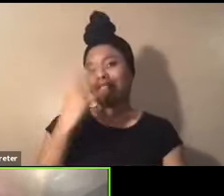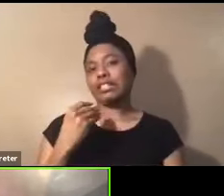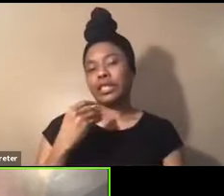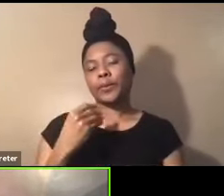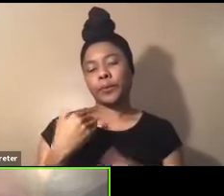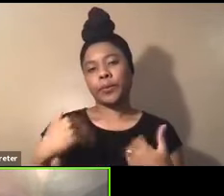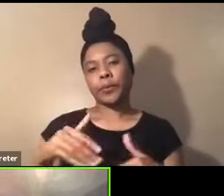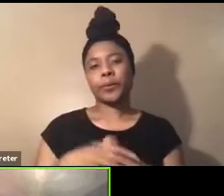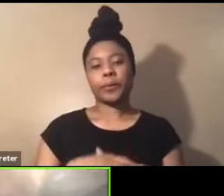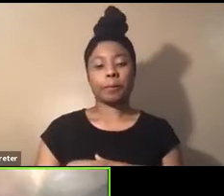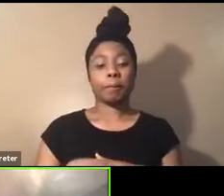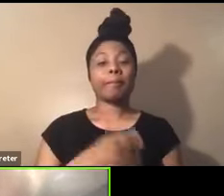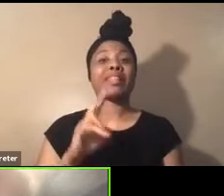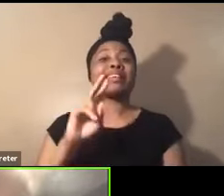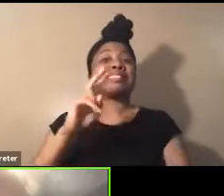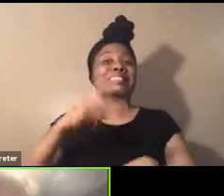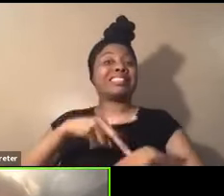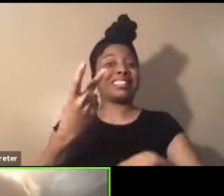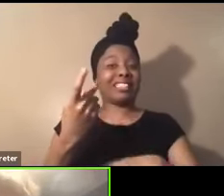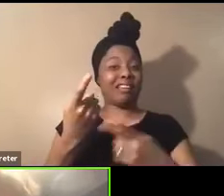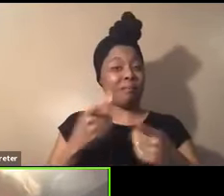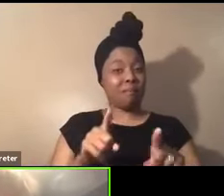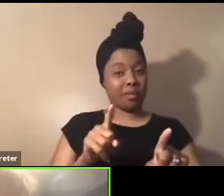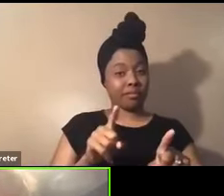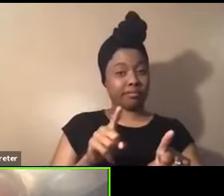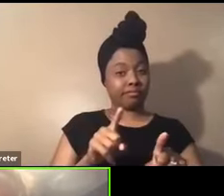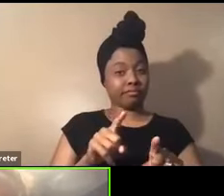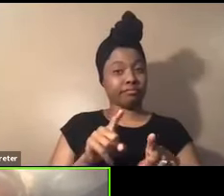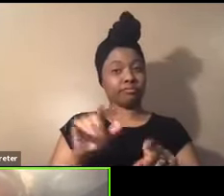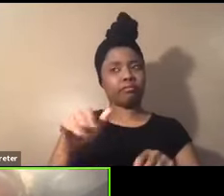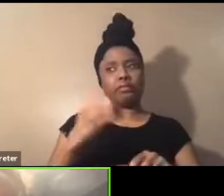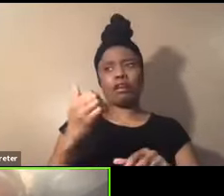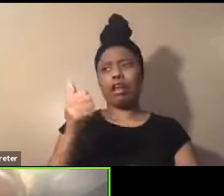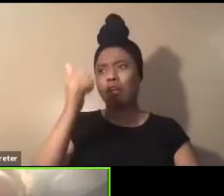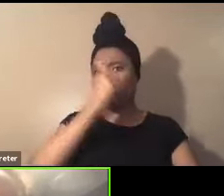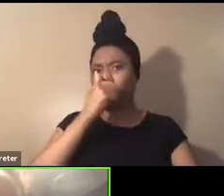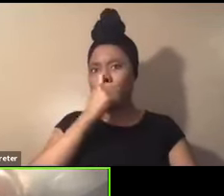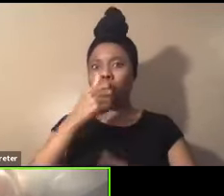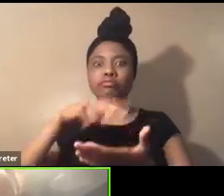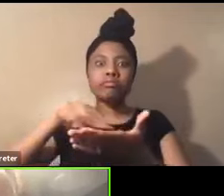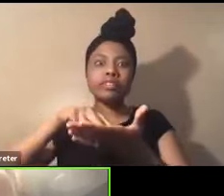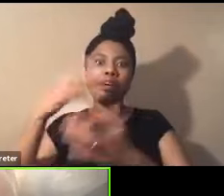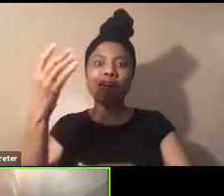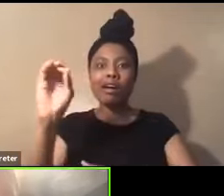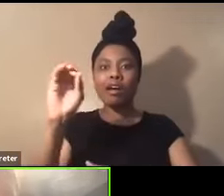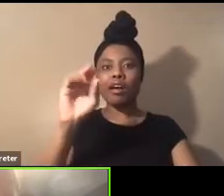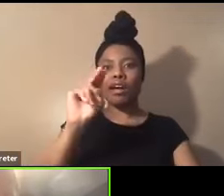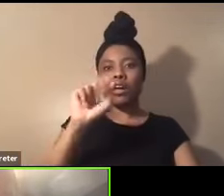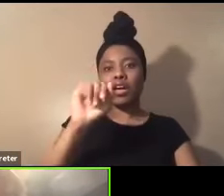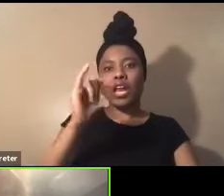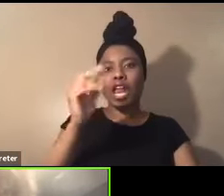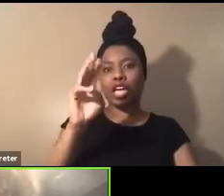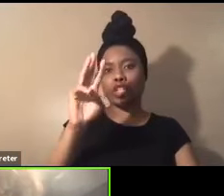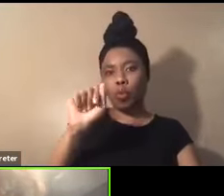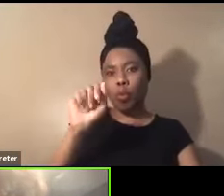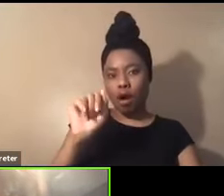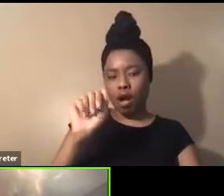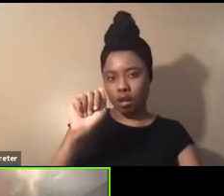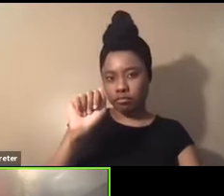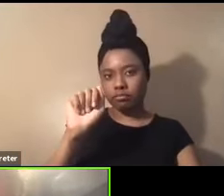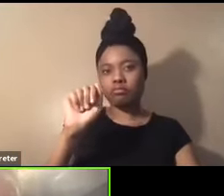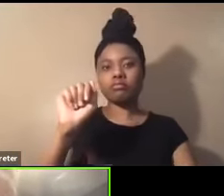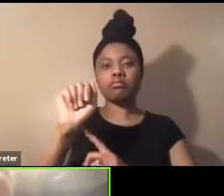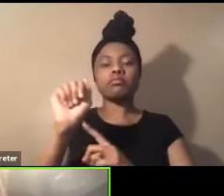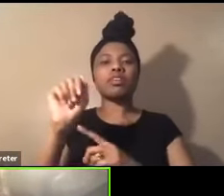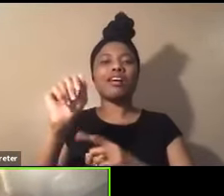Right. And the second time it happened, there's another African dance company called Najwa. Najwa comes out of